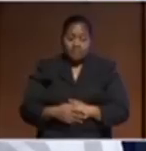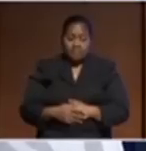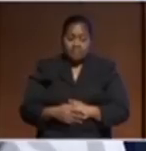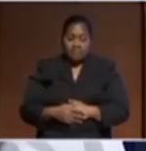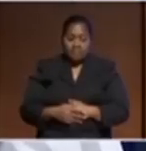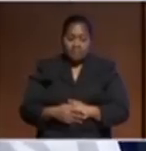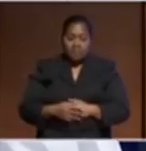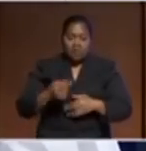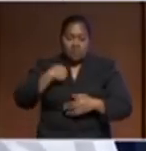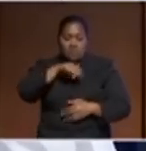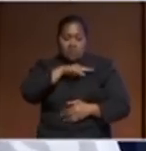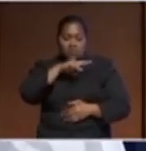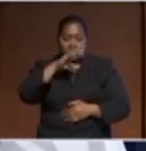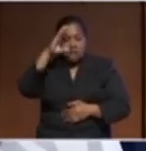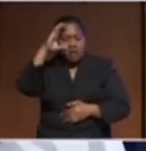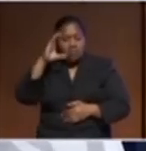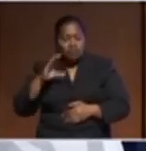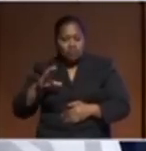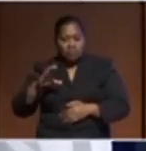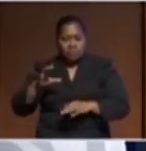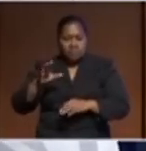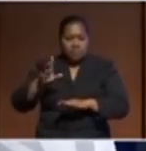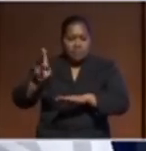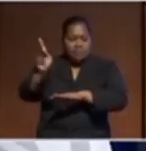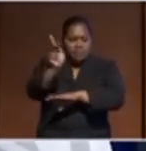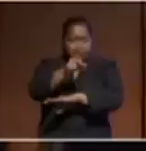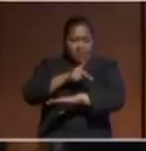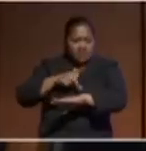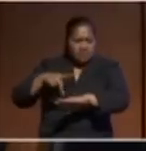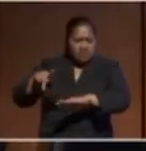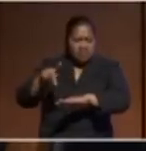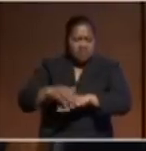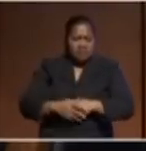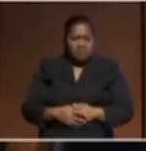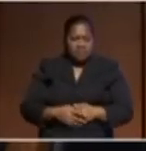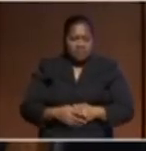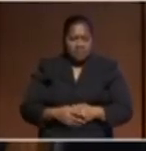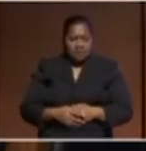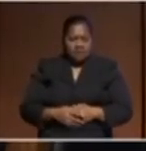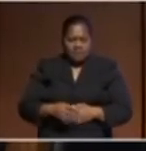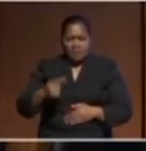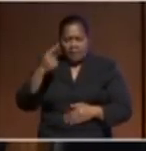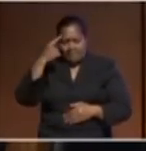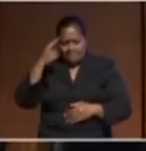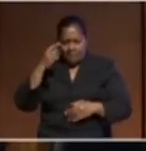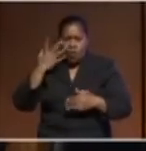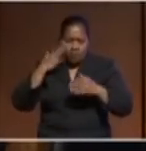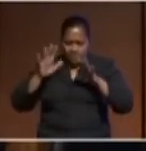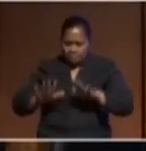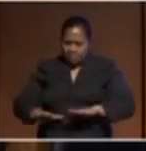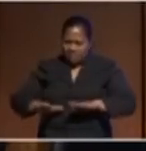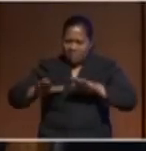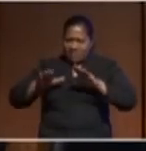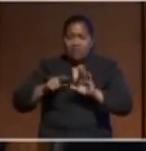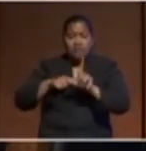know, as countries in the Pacific, issues weren't so complex. I think growing up as a young